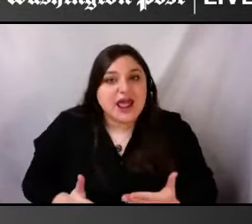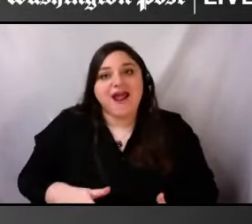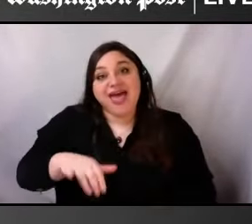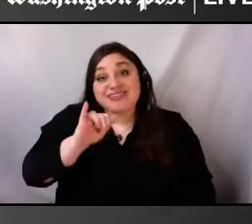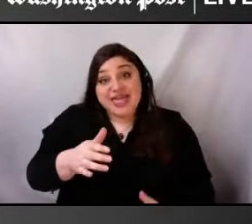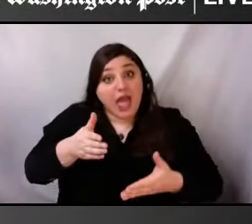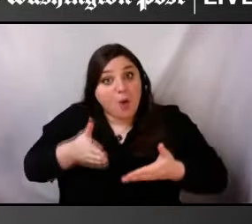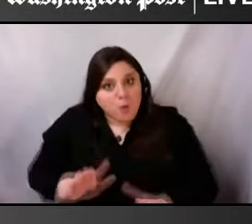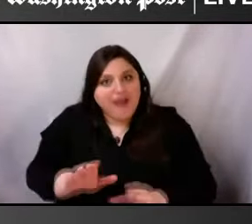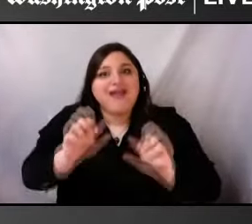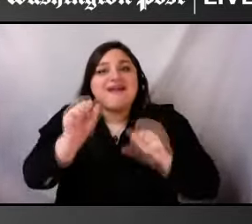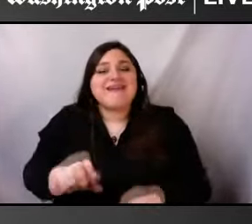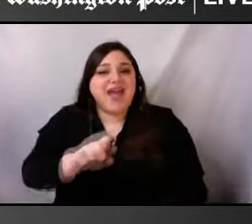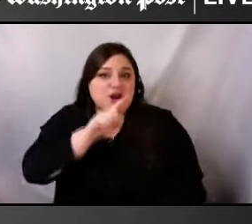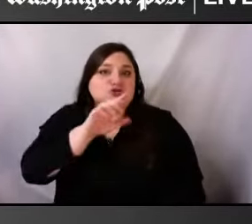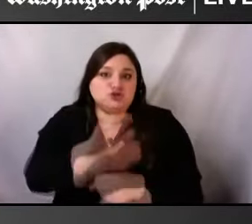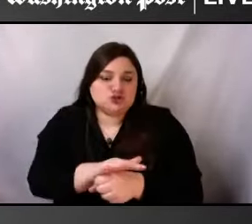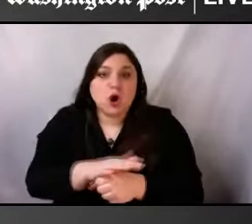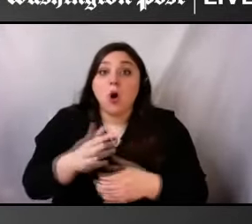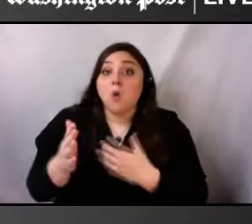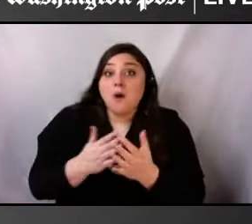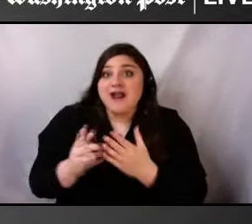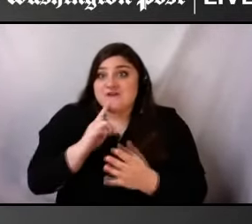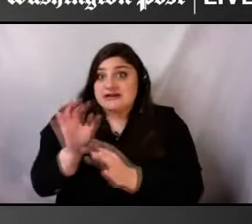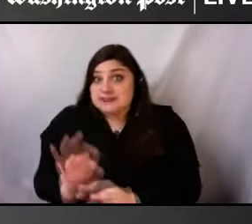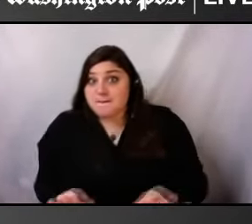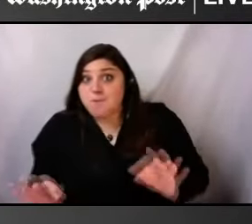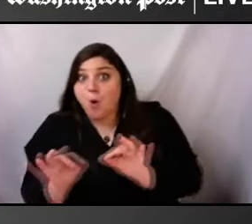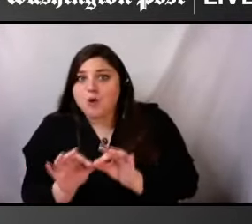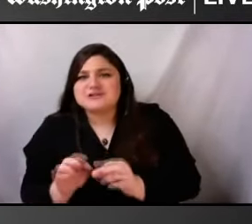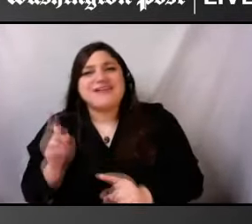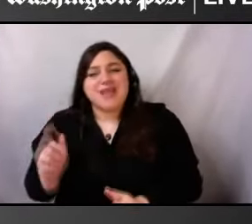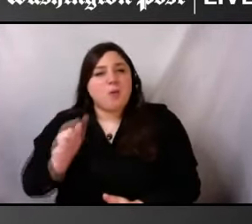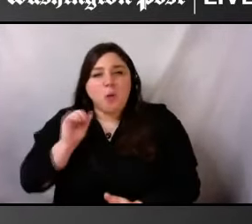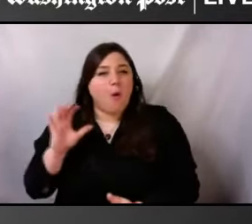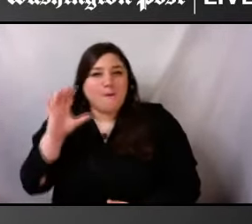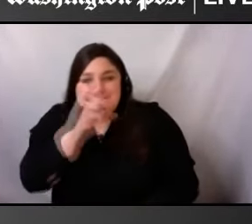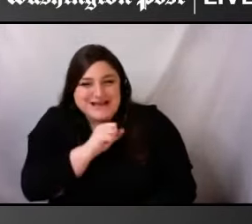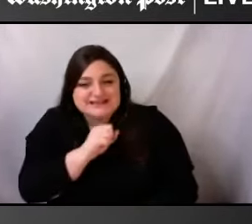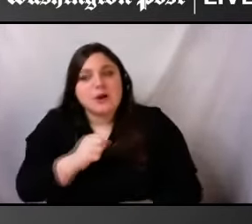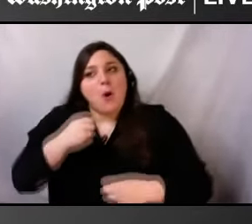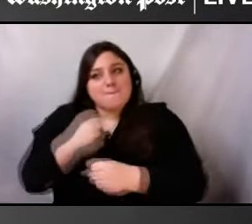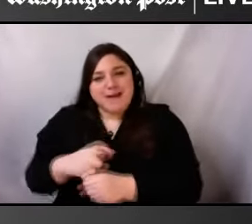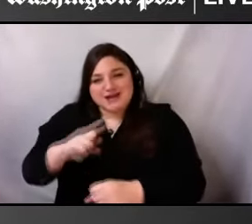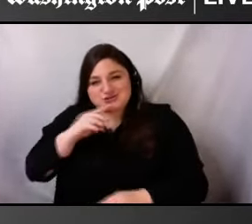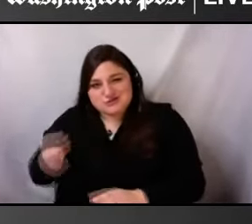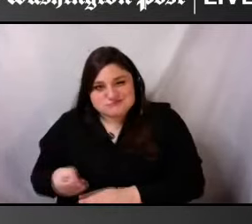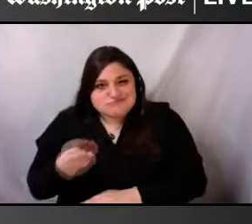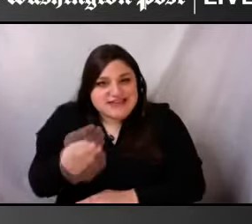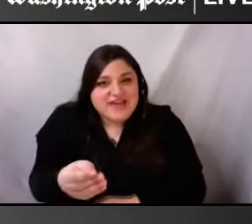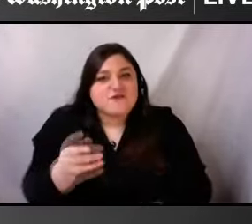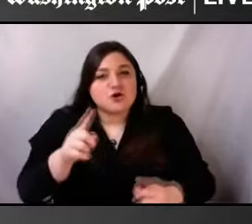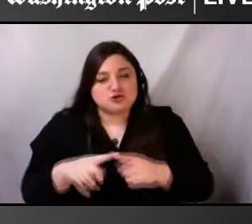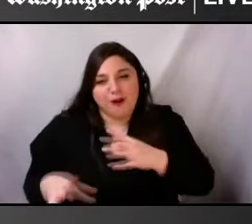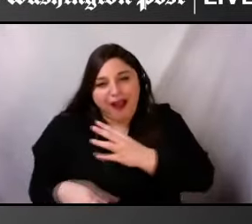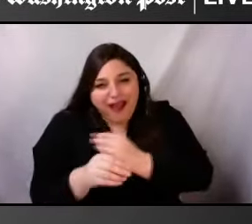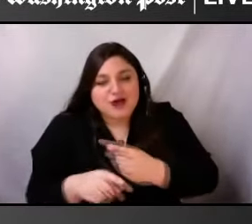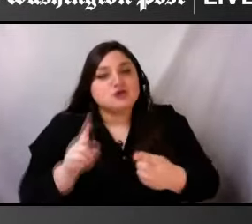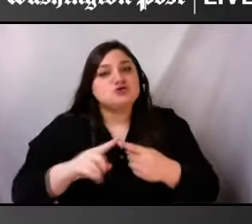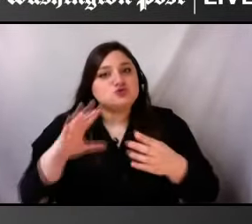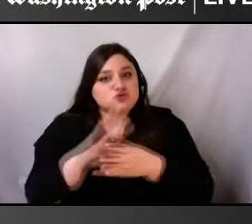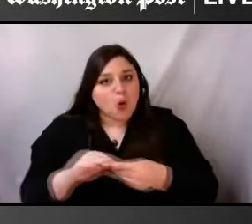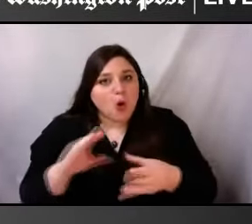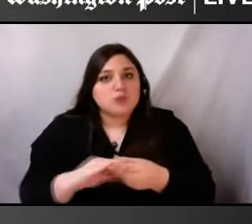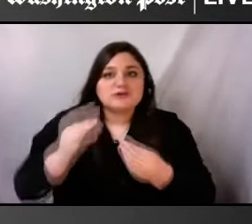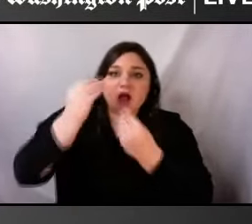imperative that's really needed to ensure that stories and content that's specific to disabled people is being